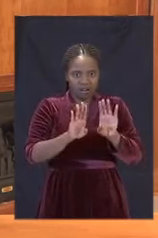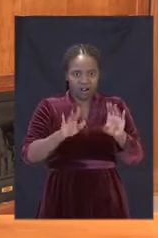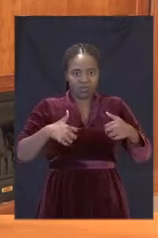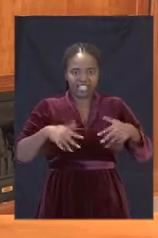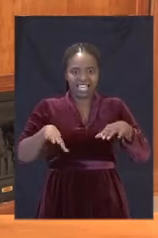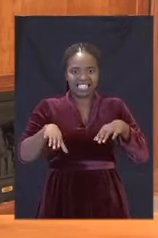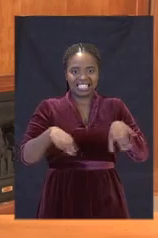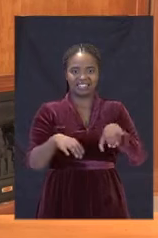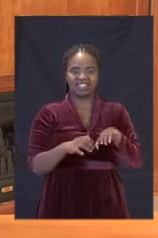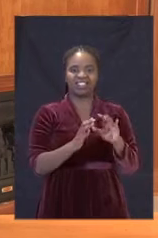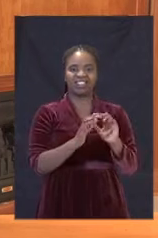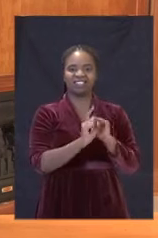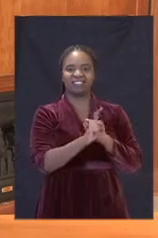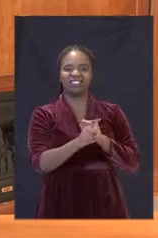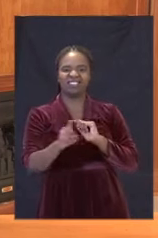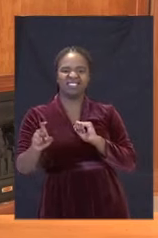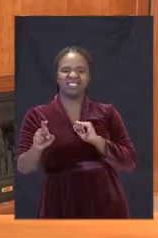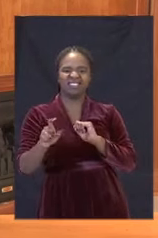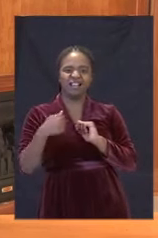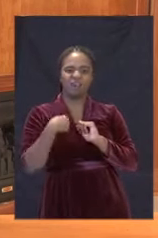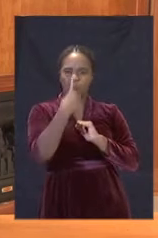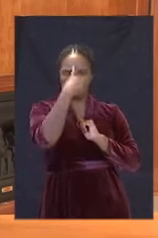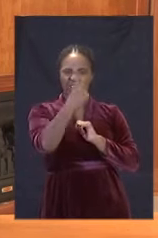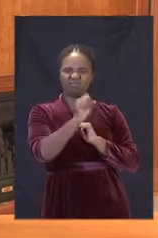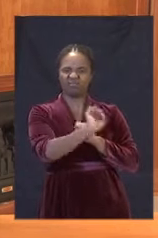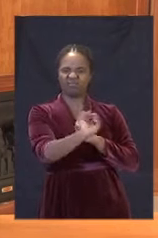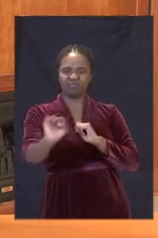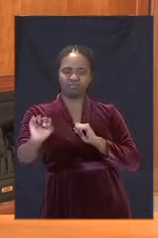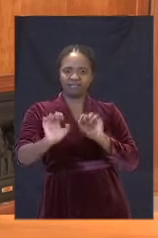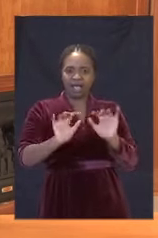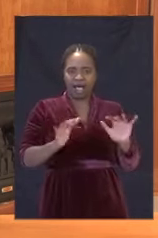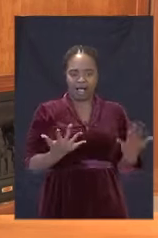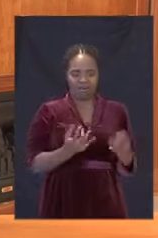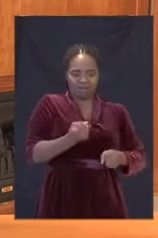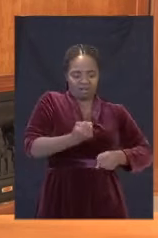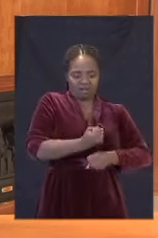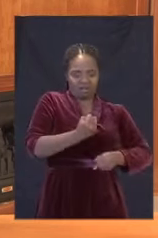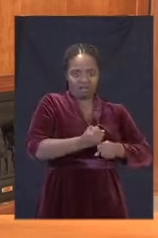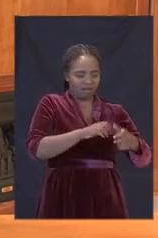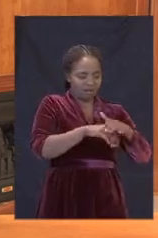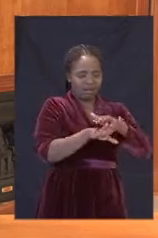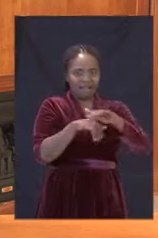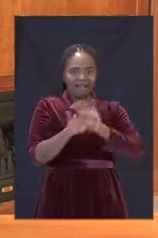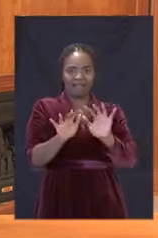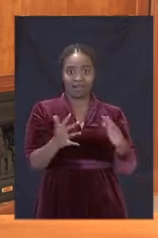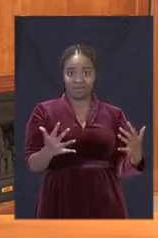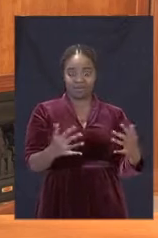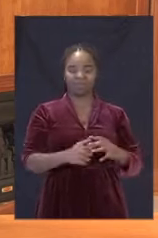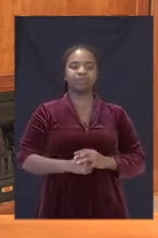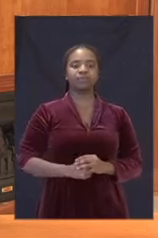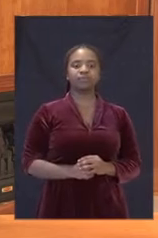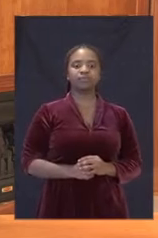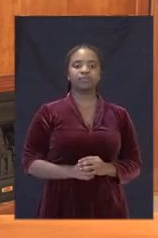and the manner in which they would like to exercise their functions. The